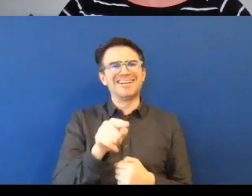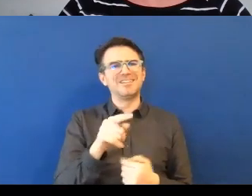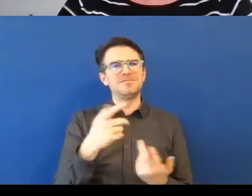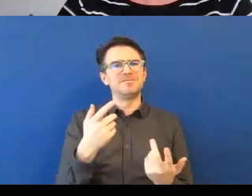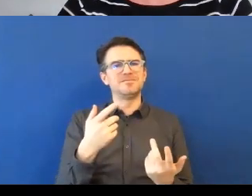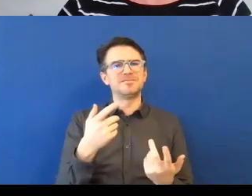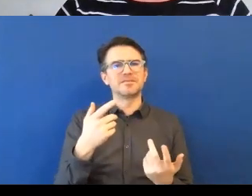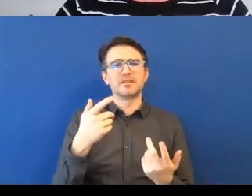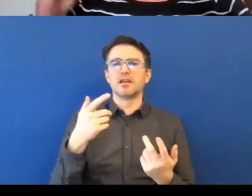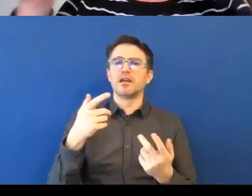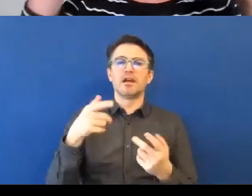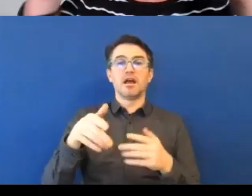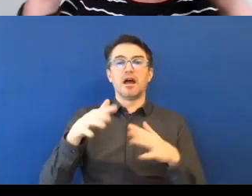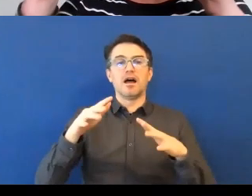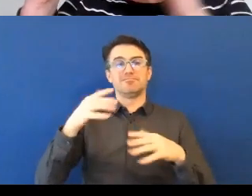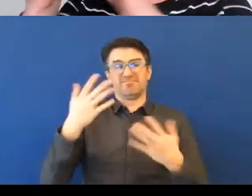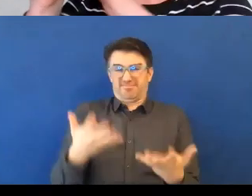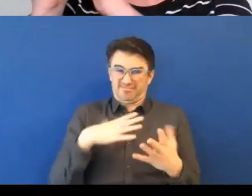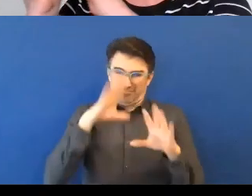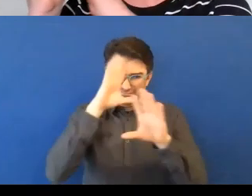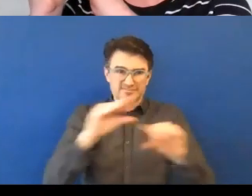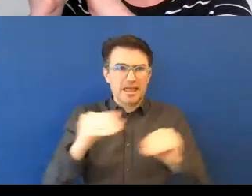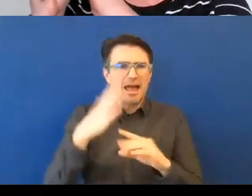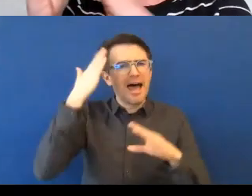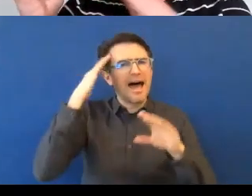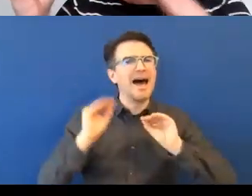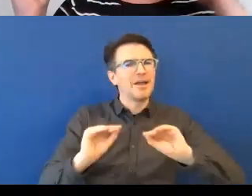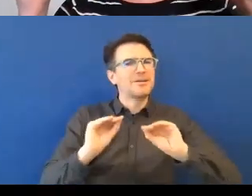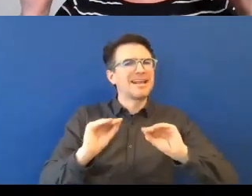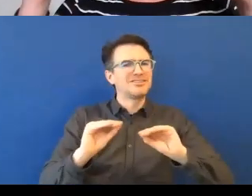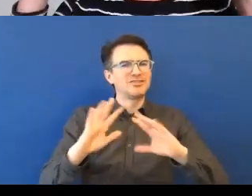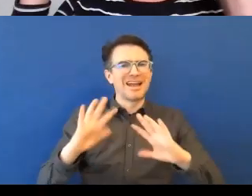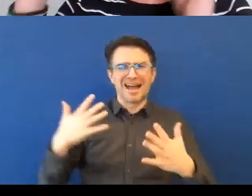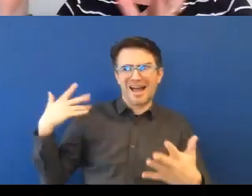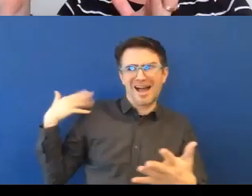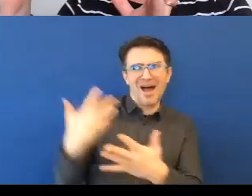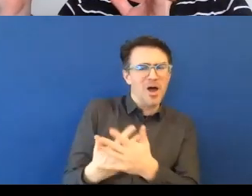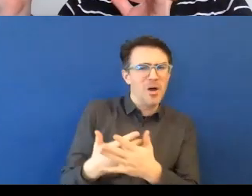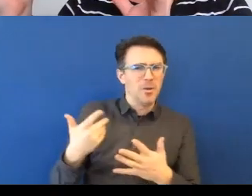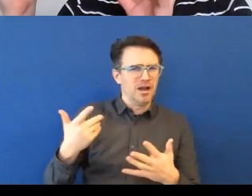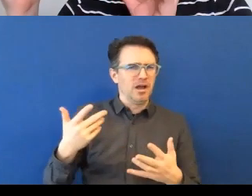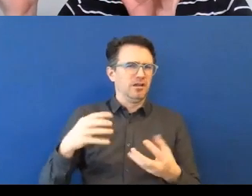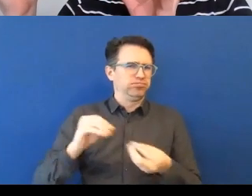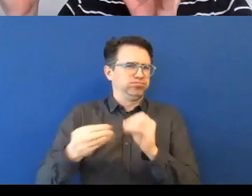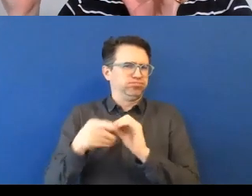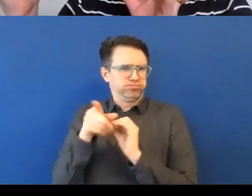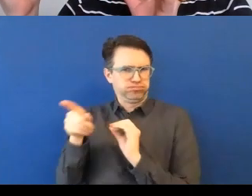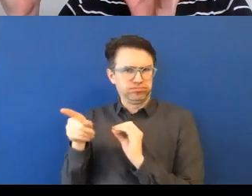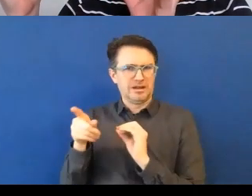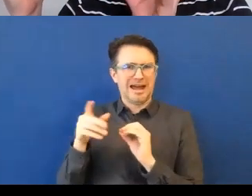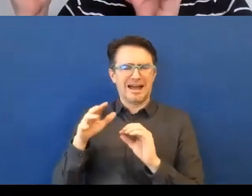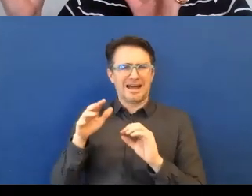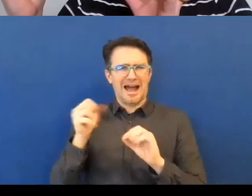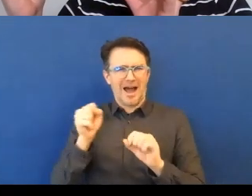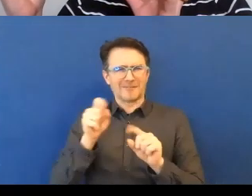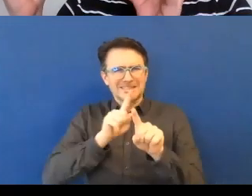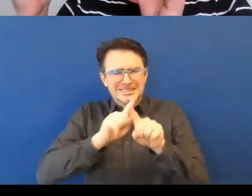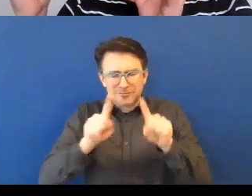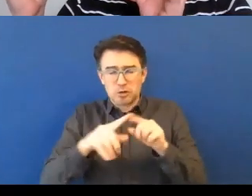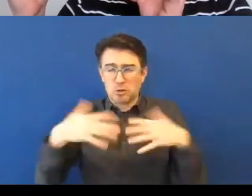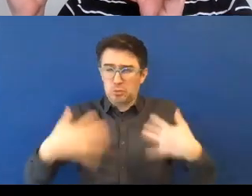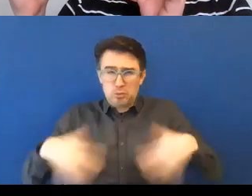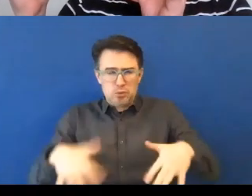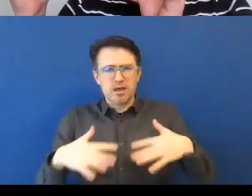them. Save those for when you absolutely need them. Let's do less expensive assessments up front